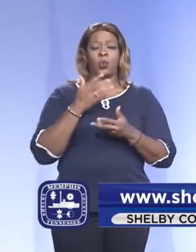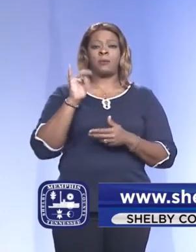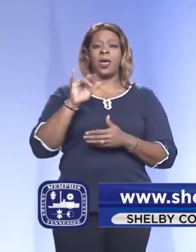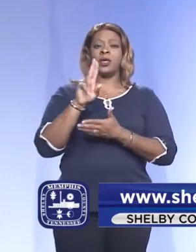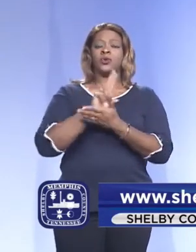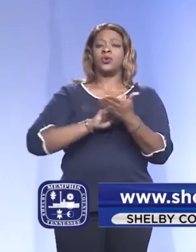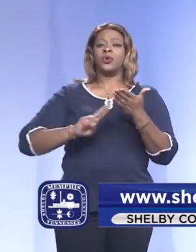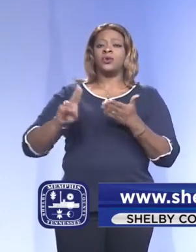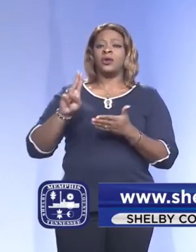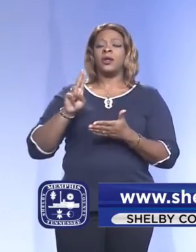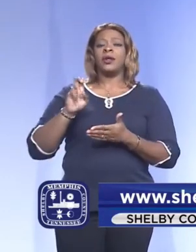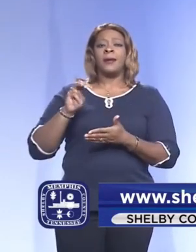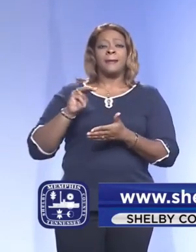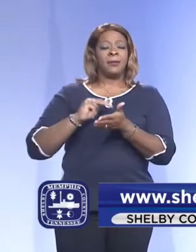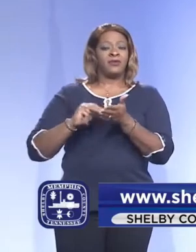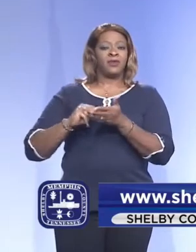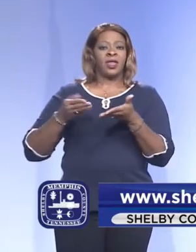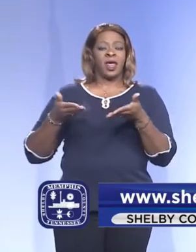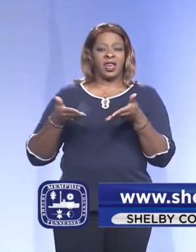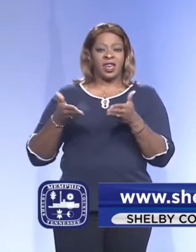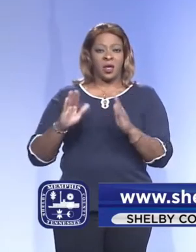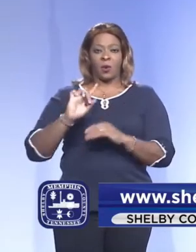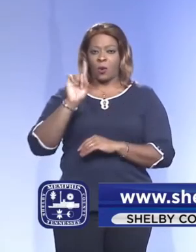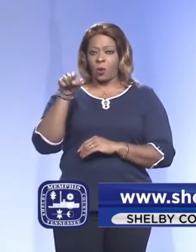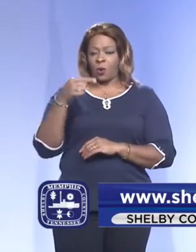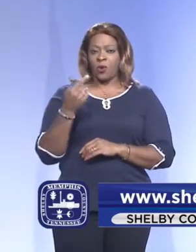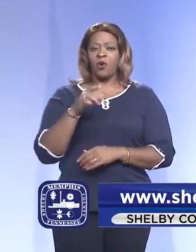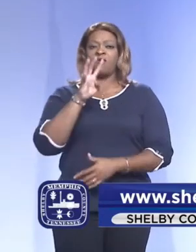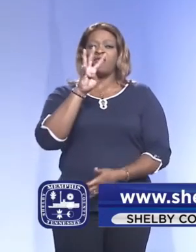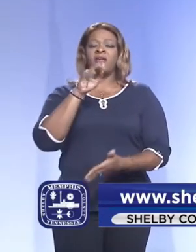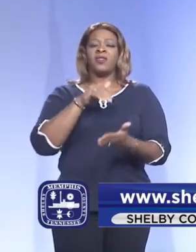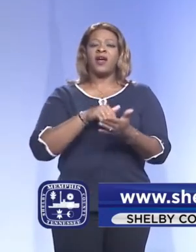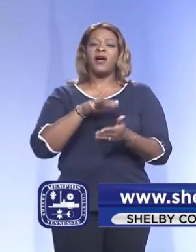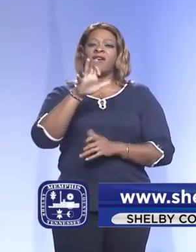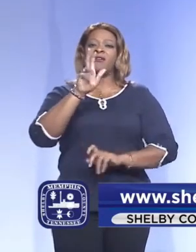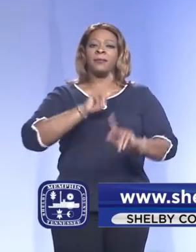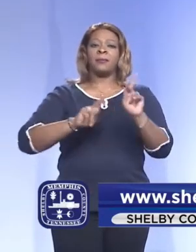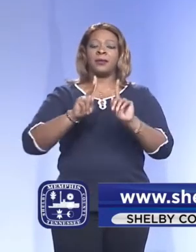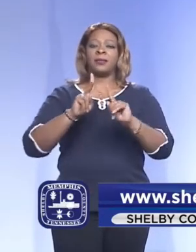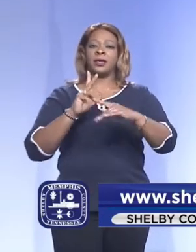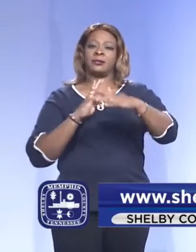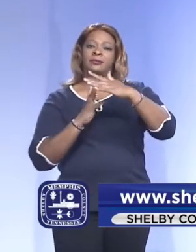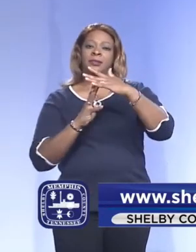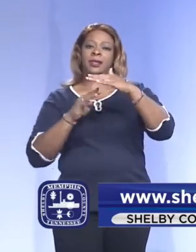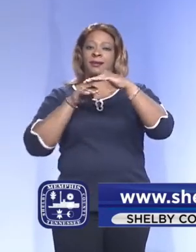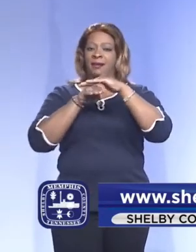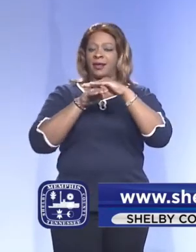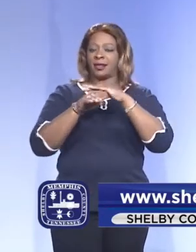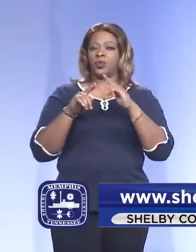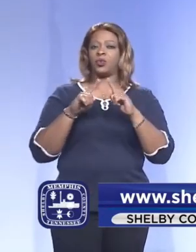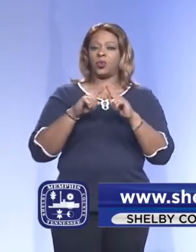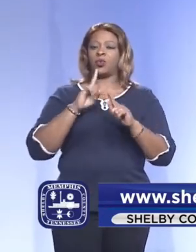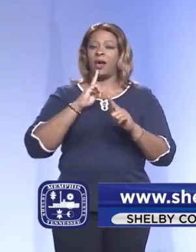University that they will only allow 4,500 people to